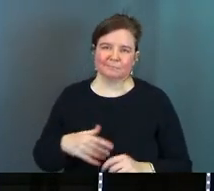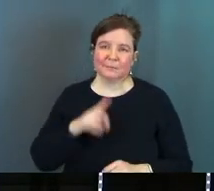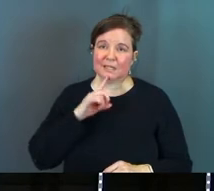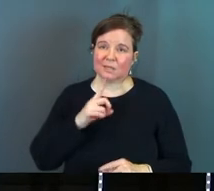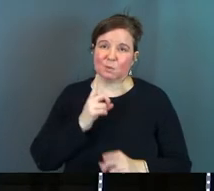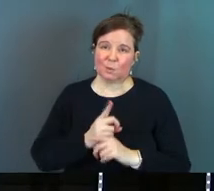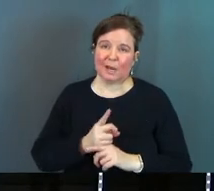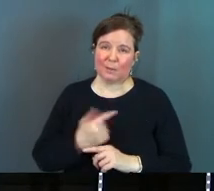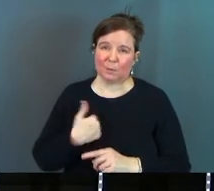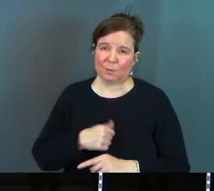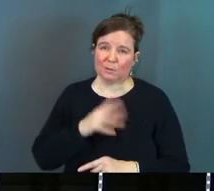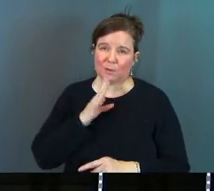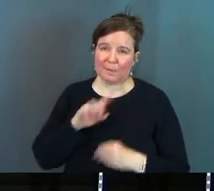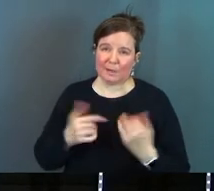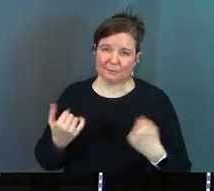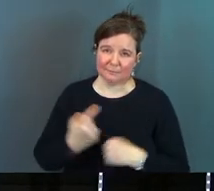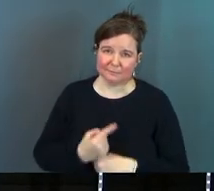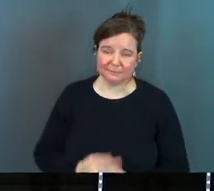is right where we're at